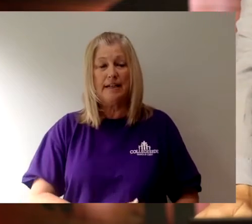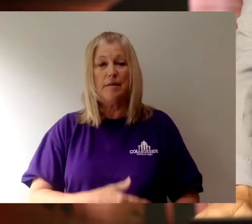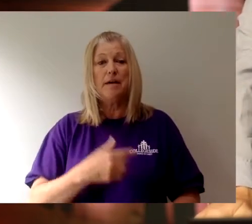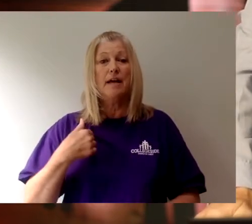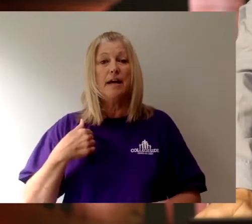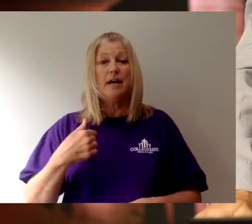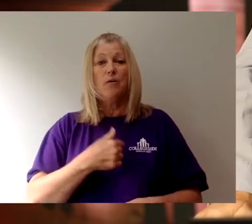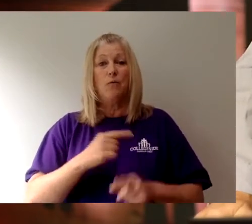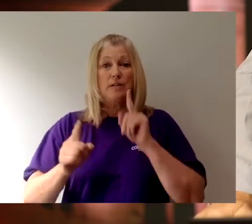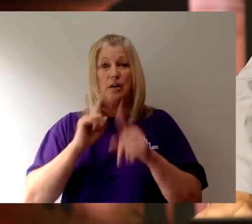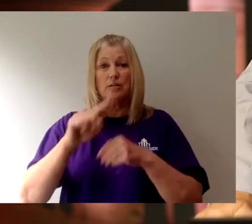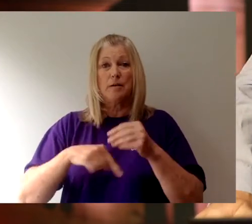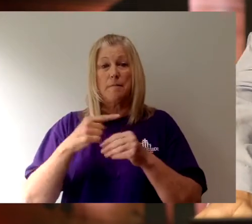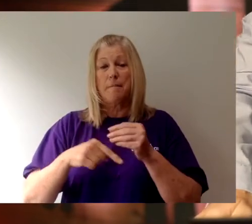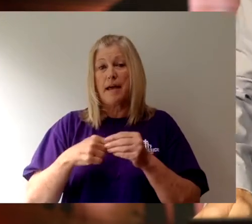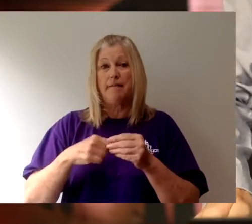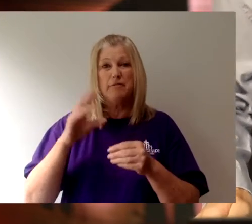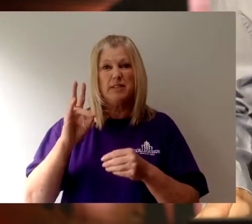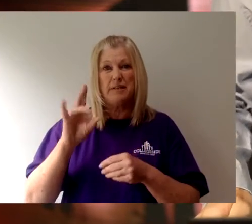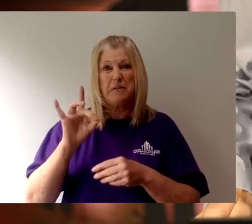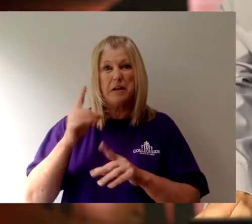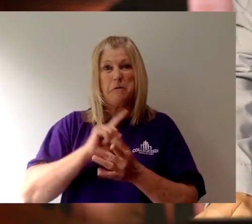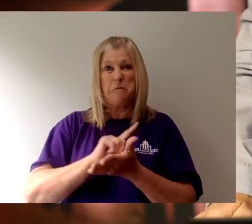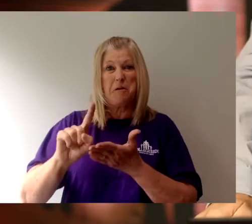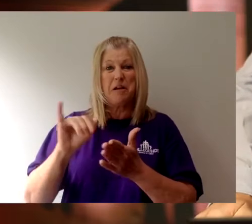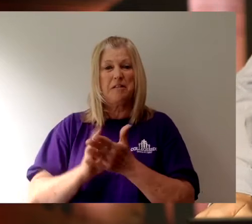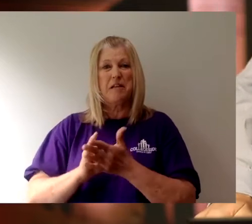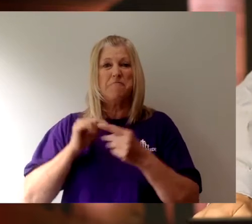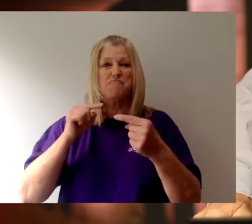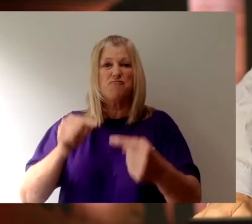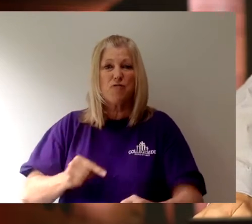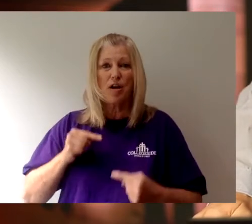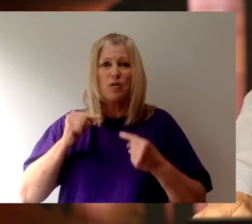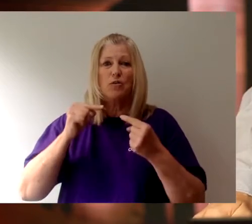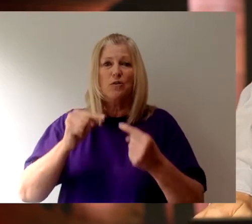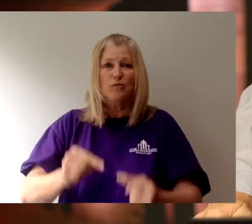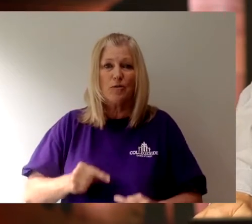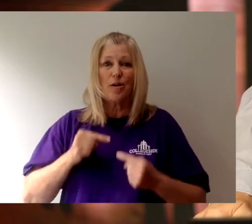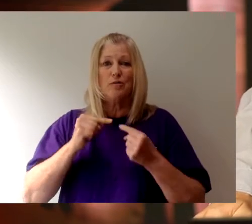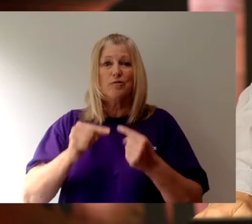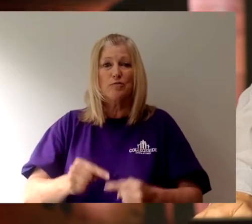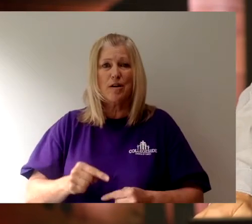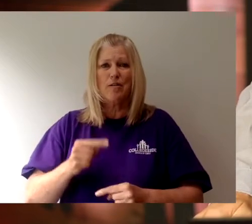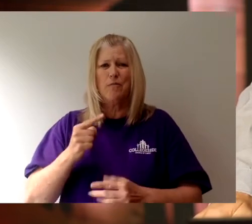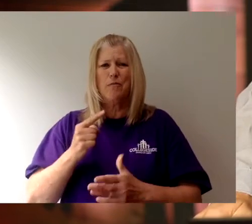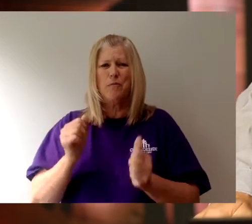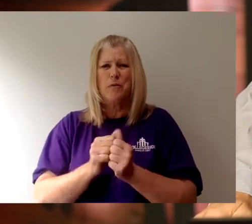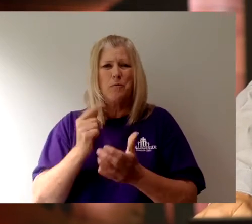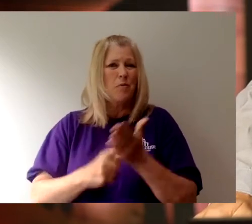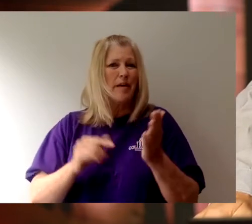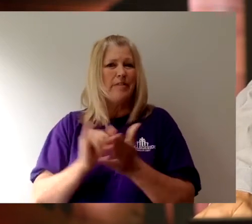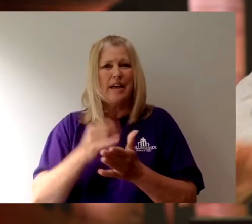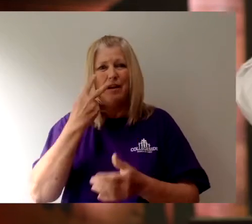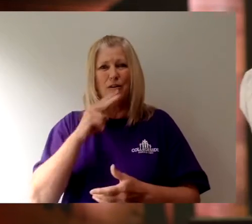And as we've talked about over the last seven or eight weeks, they have struggled on a level with what that looked like